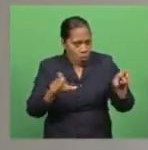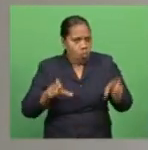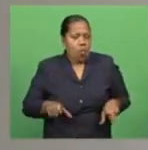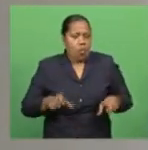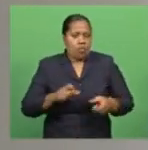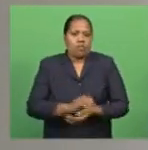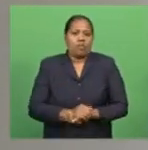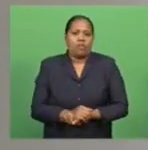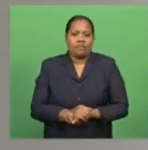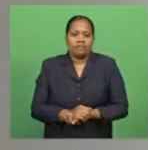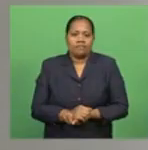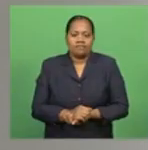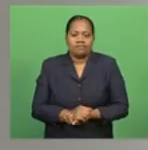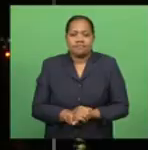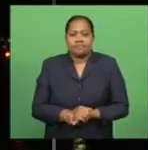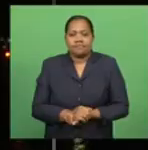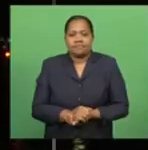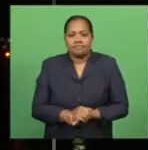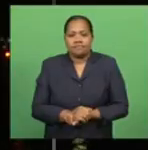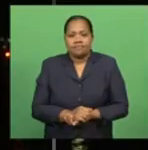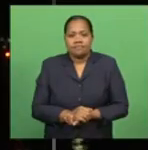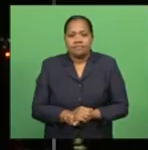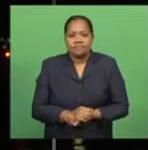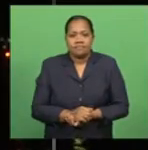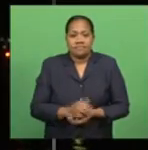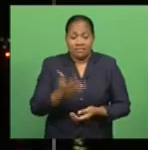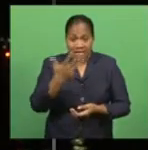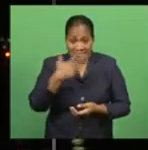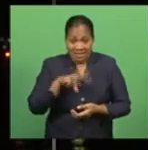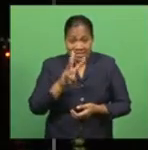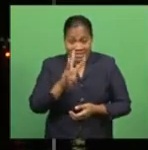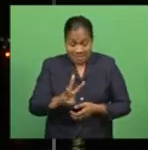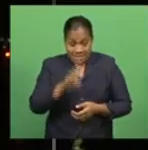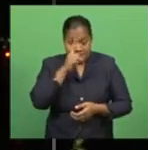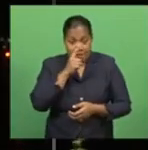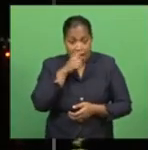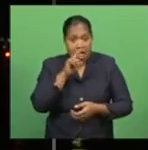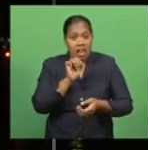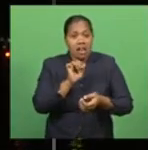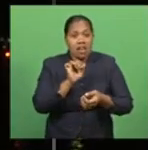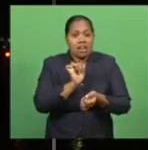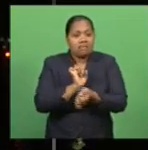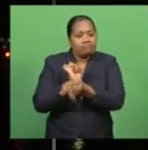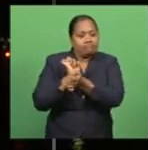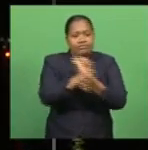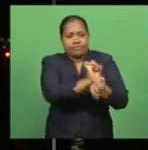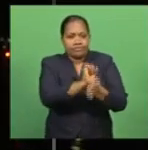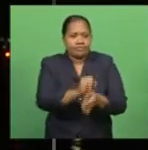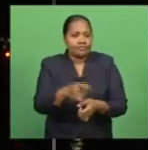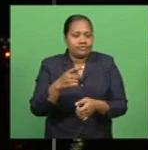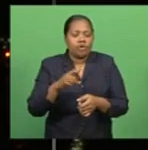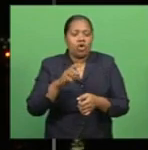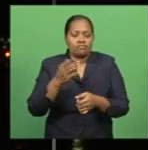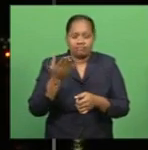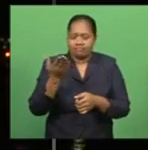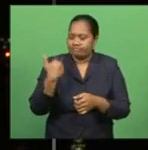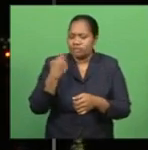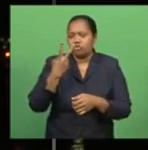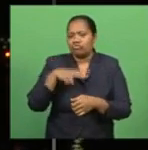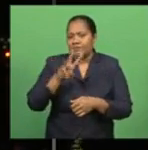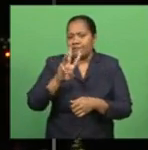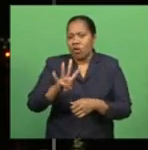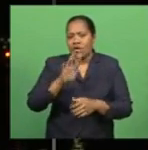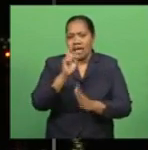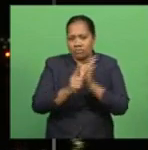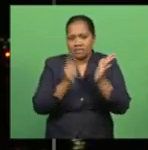Turangayview, FBC News. Ninety-three individuals were arrested for breaches in the last 24 hours, with Southern Division